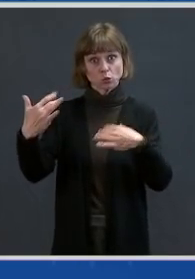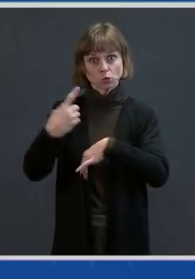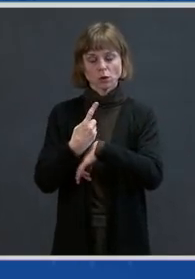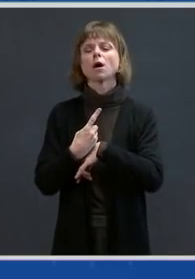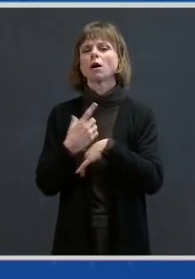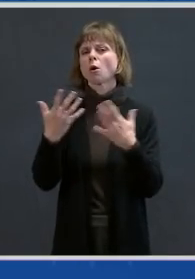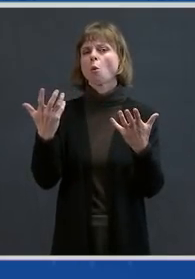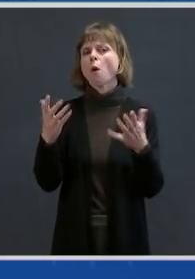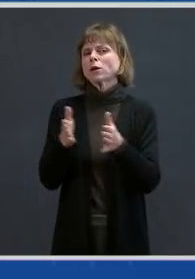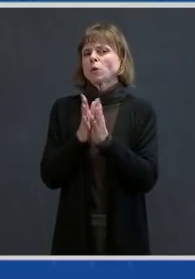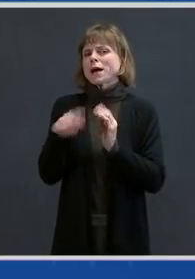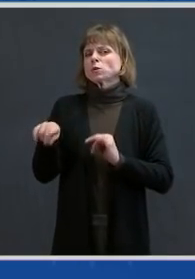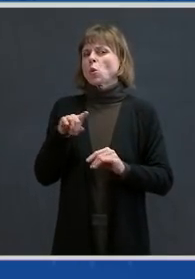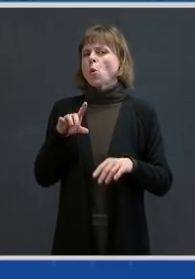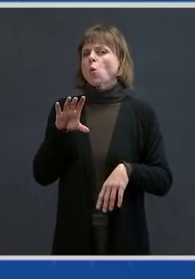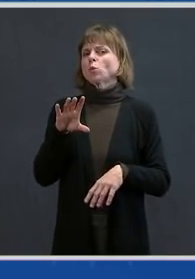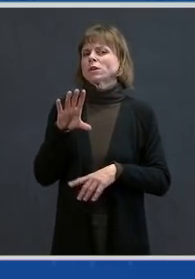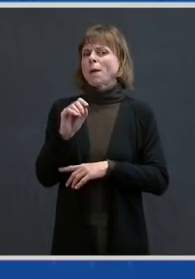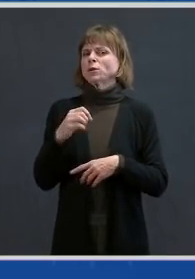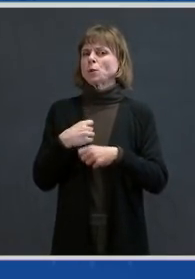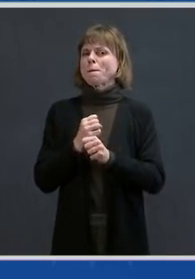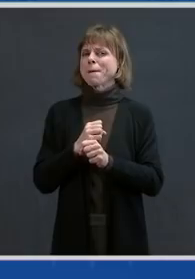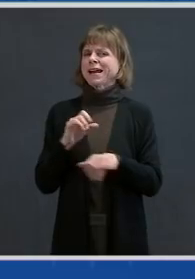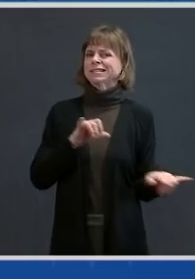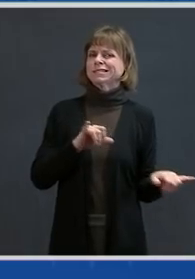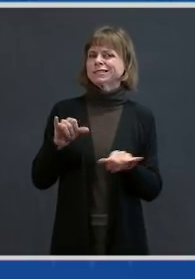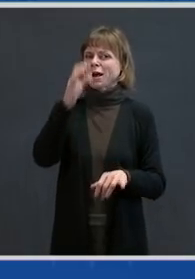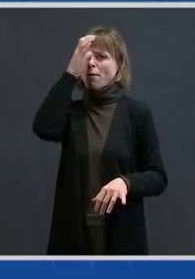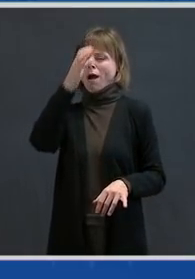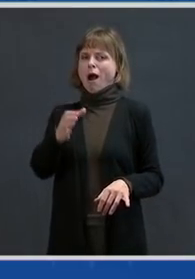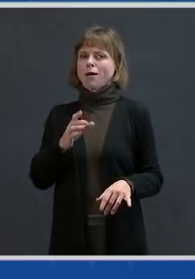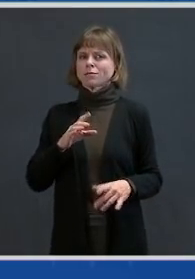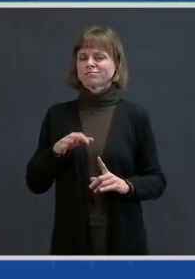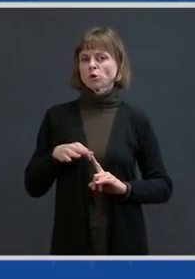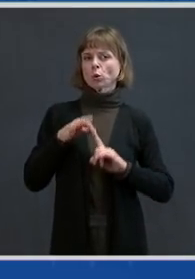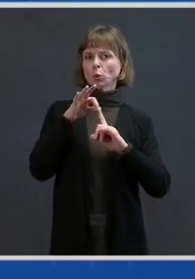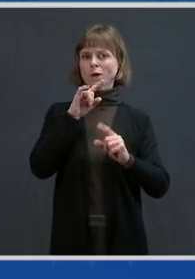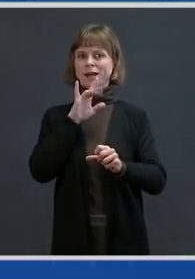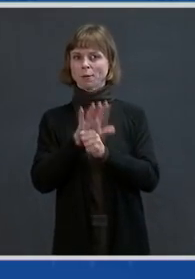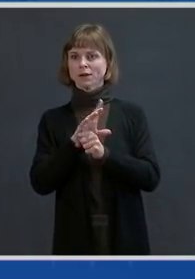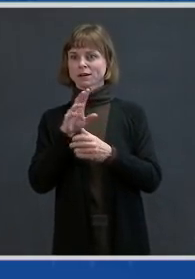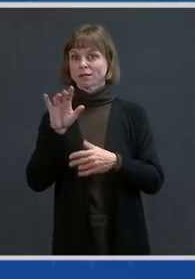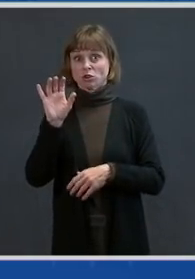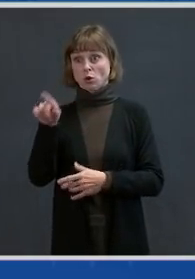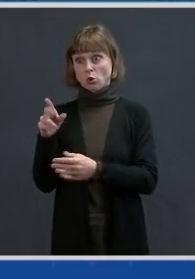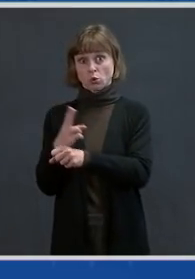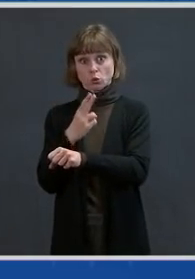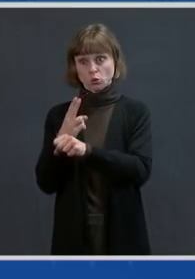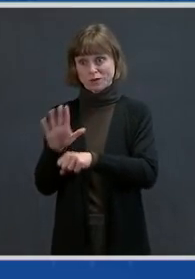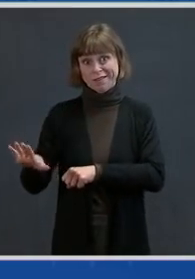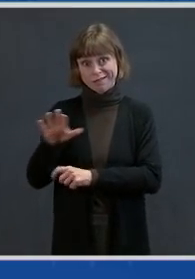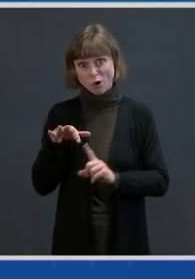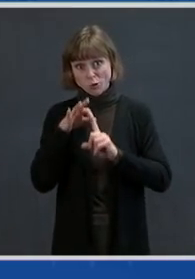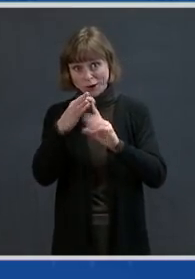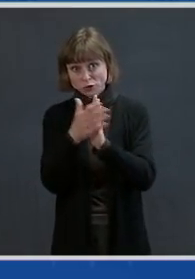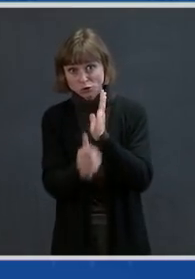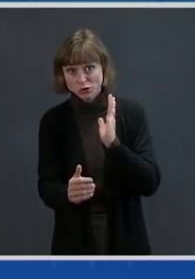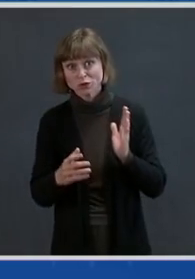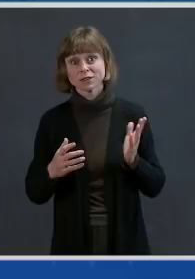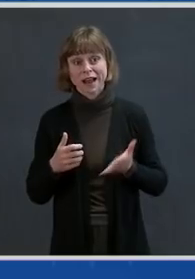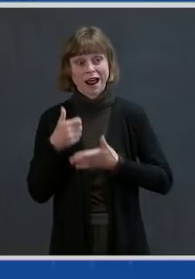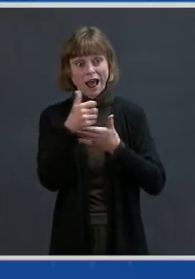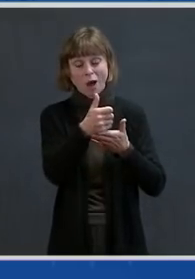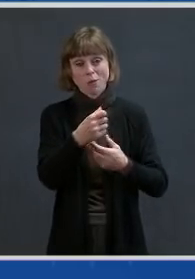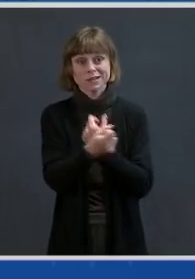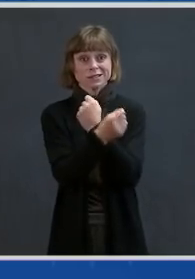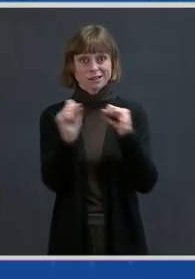unique commitments that bring their unique skills and resources to the problem of keeping Americans safe and